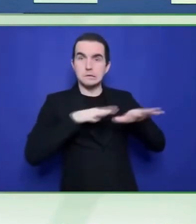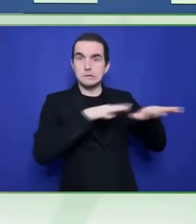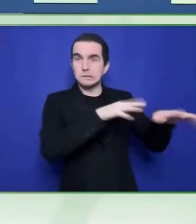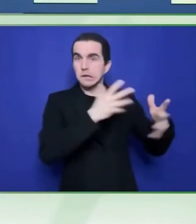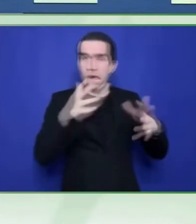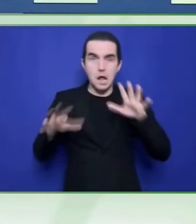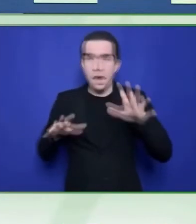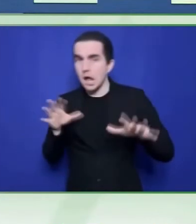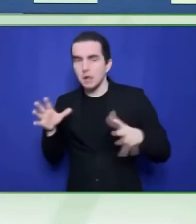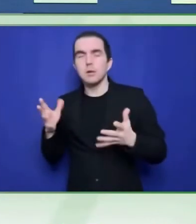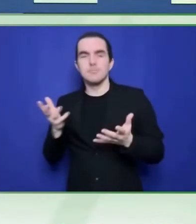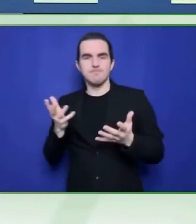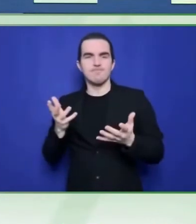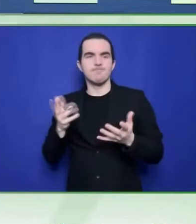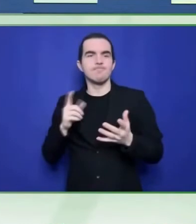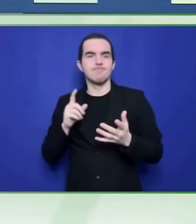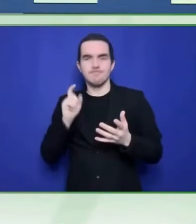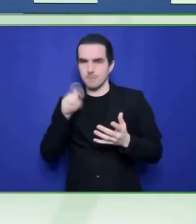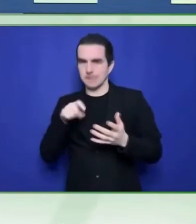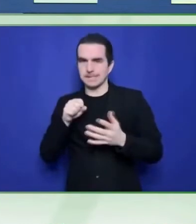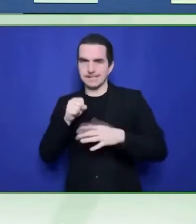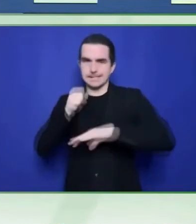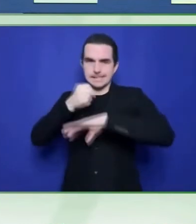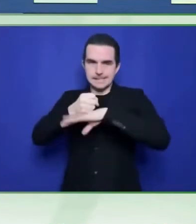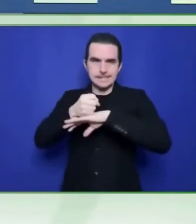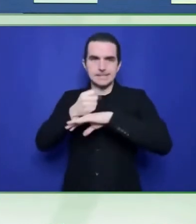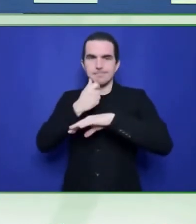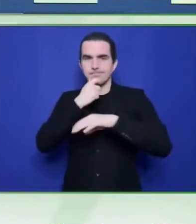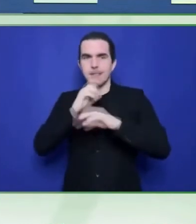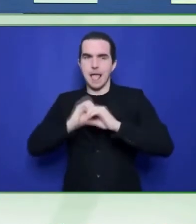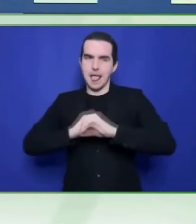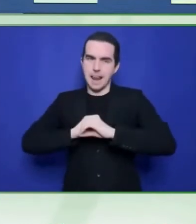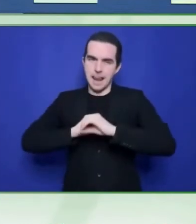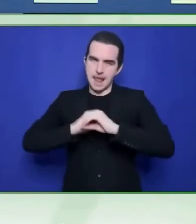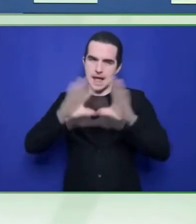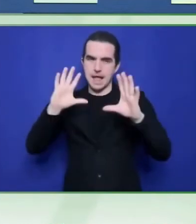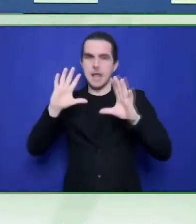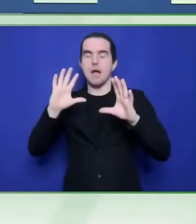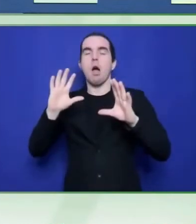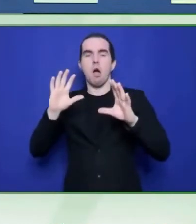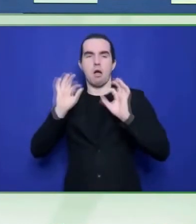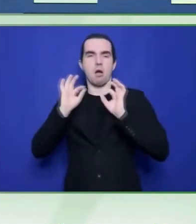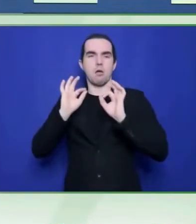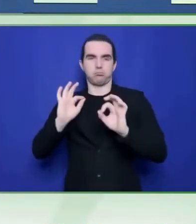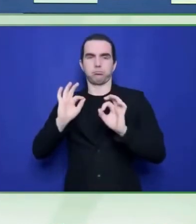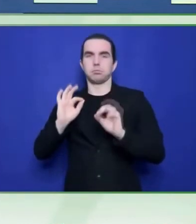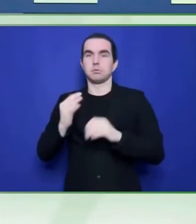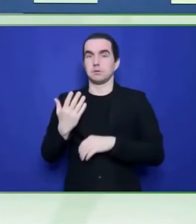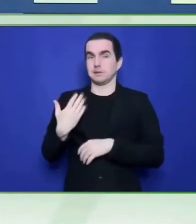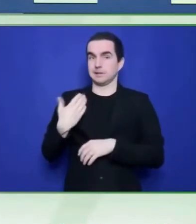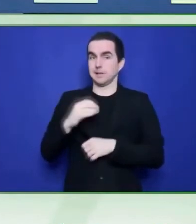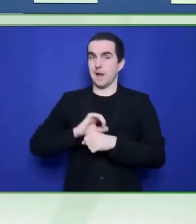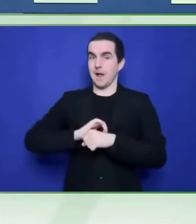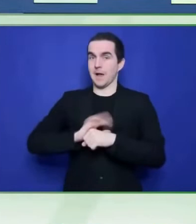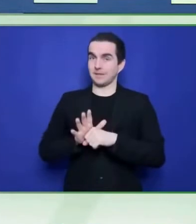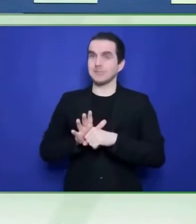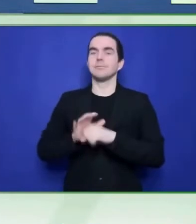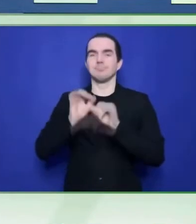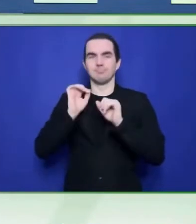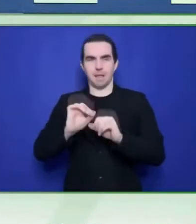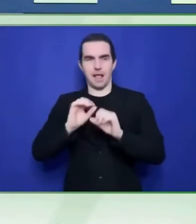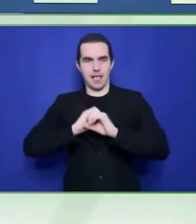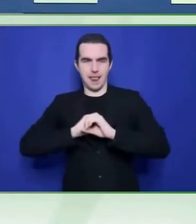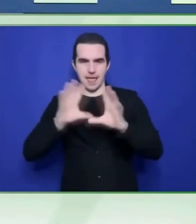This system makes it possible for deaf people to safely access vital public health information